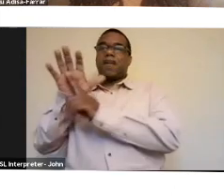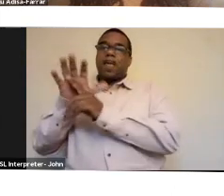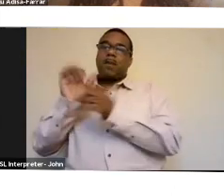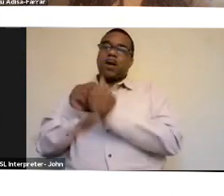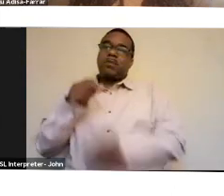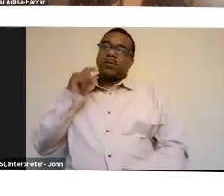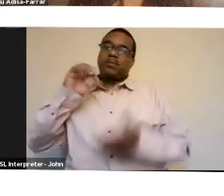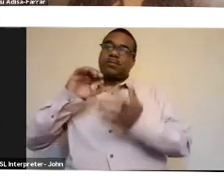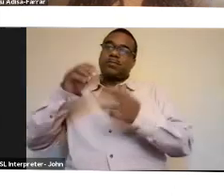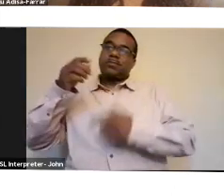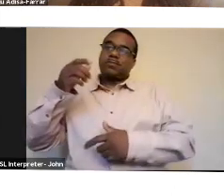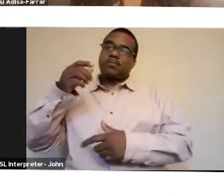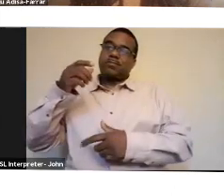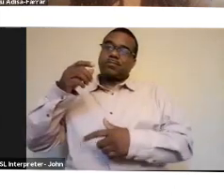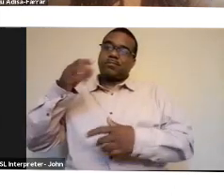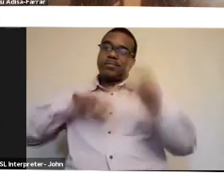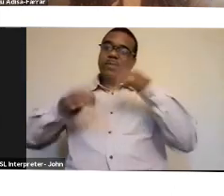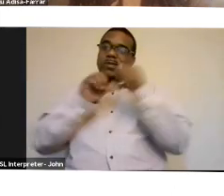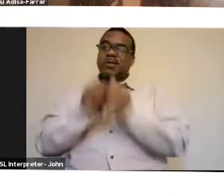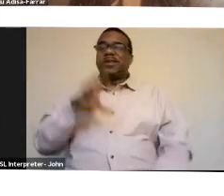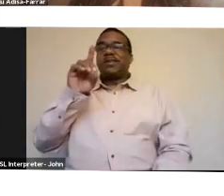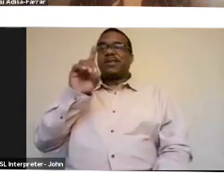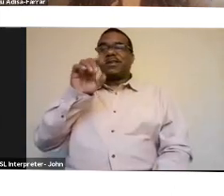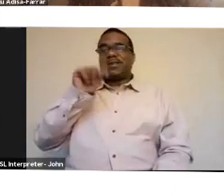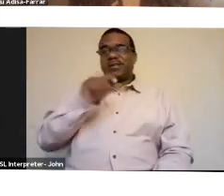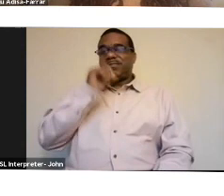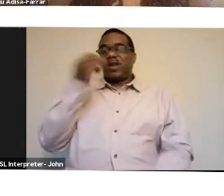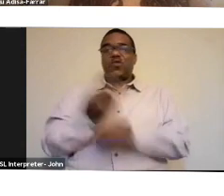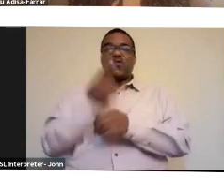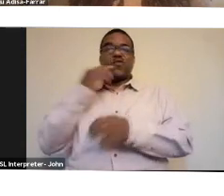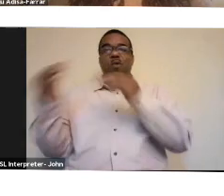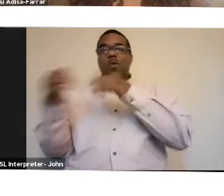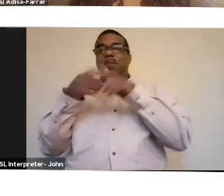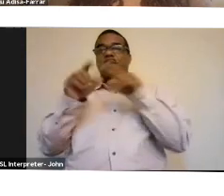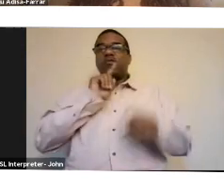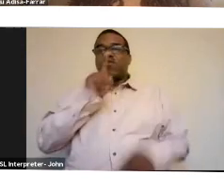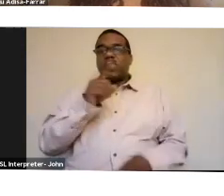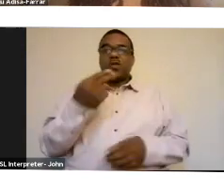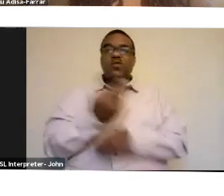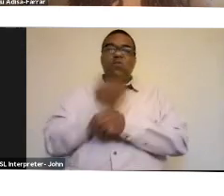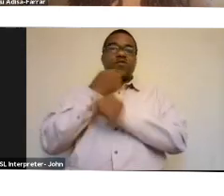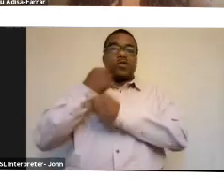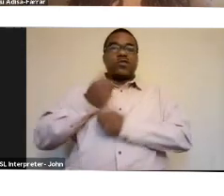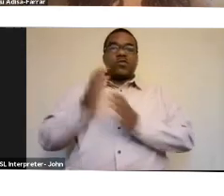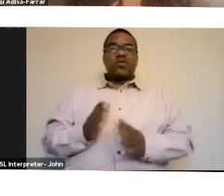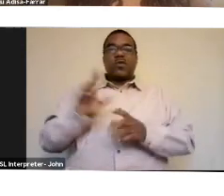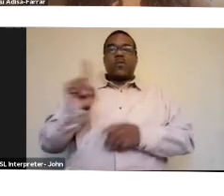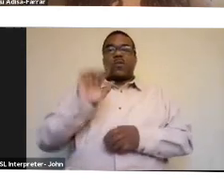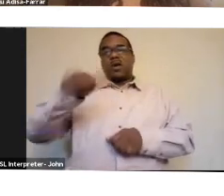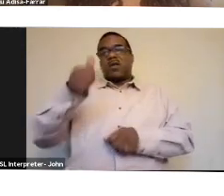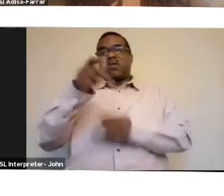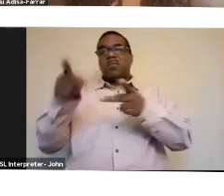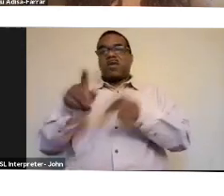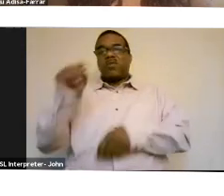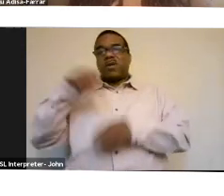DDT, which was not actually used as a war tactic. It was used to help soldiers who were in other parts of the world not catch